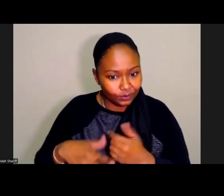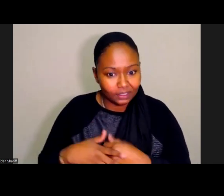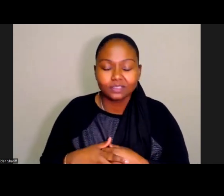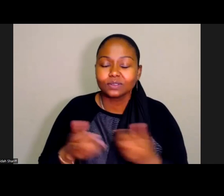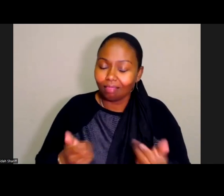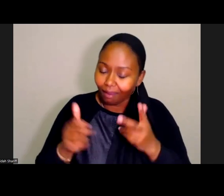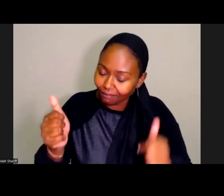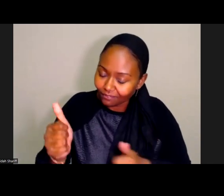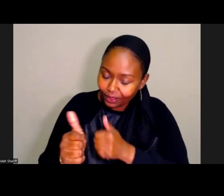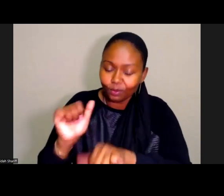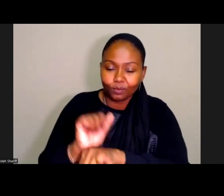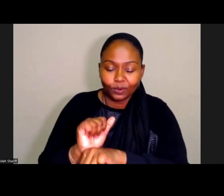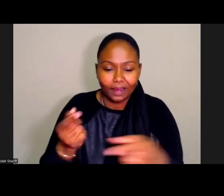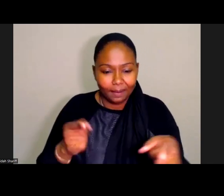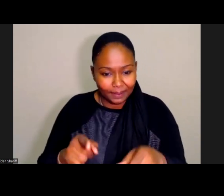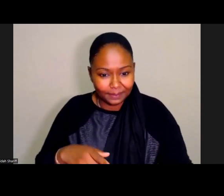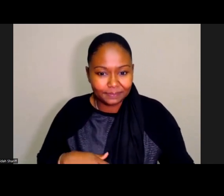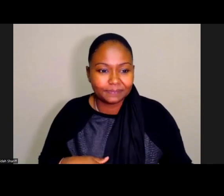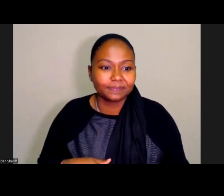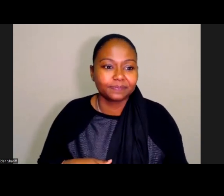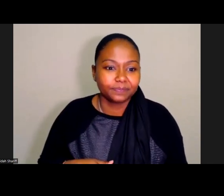follow-up work happening on those two fronts as well.